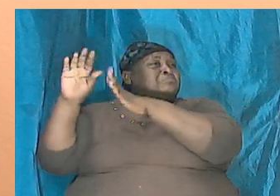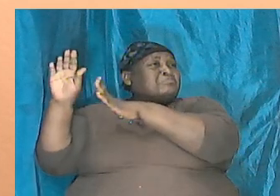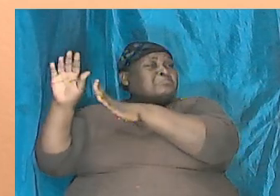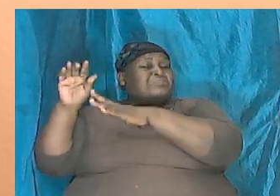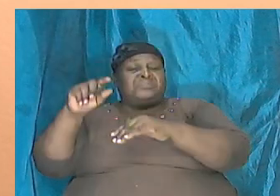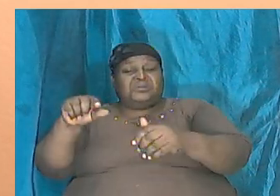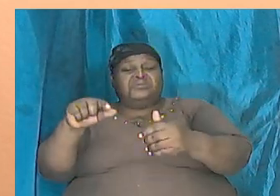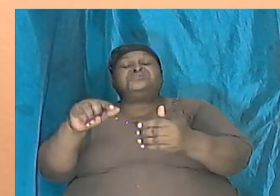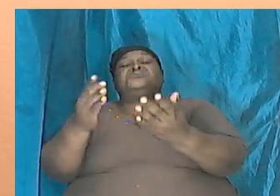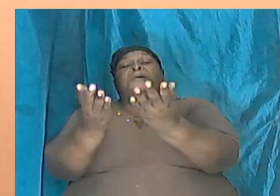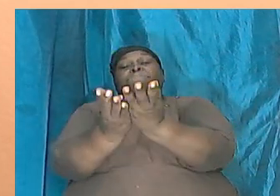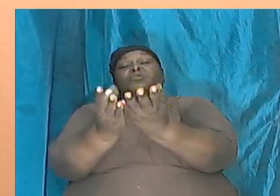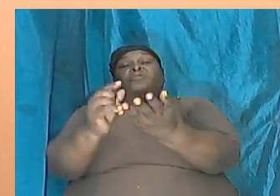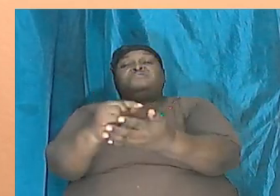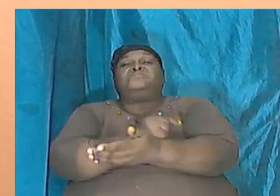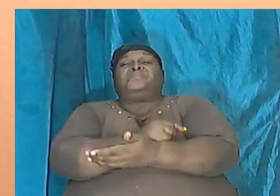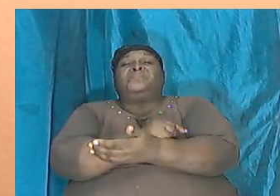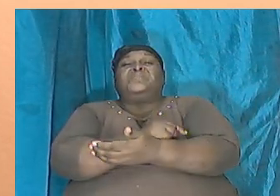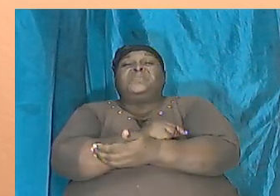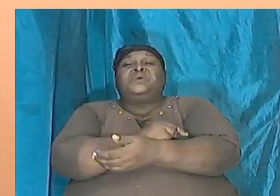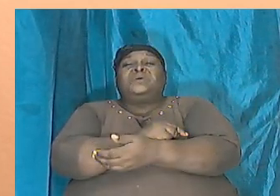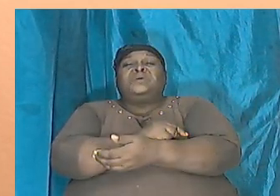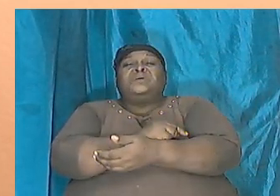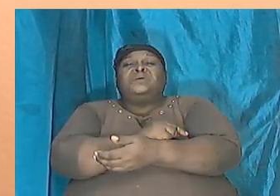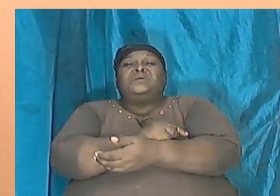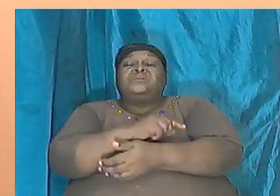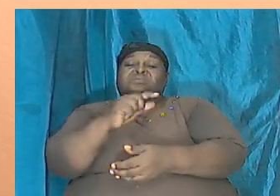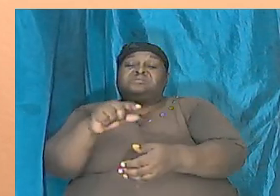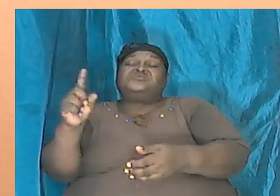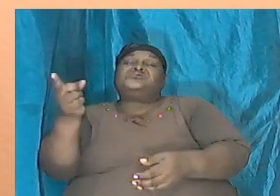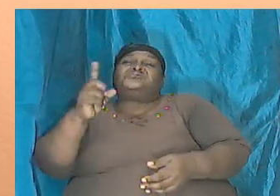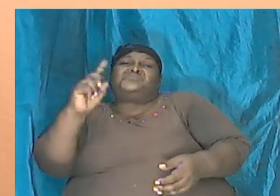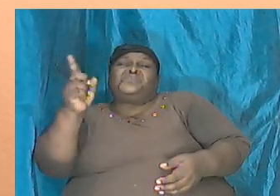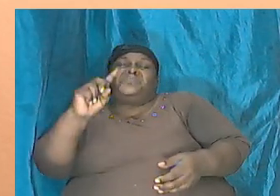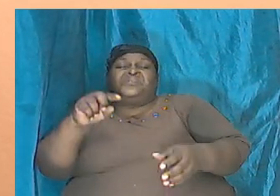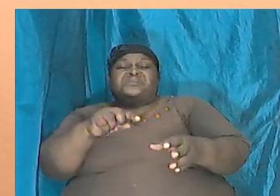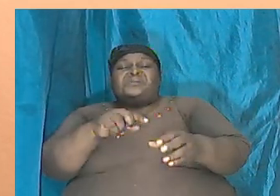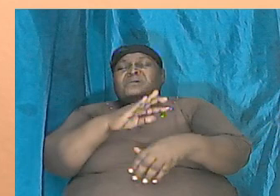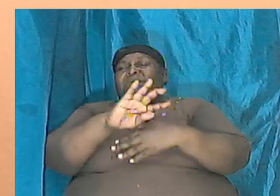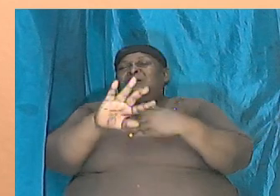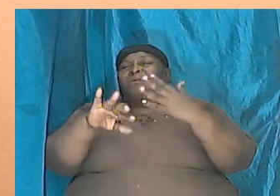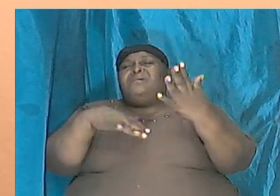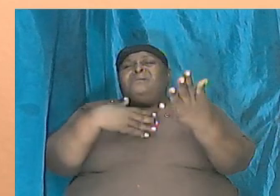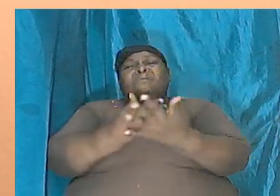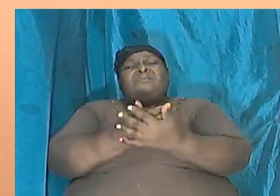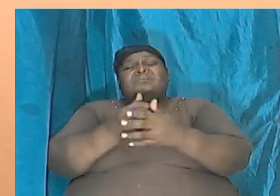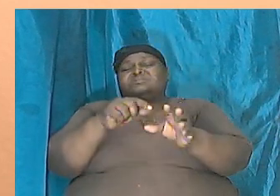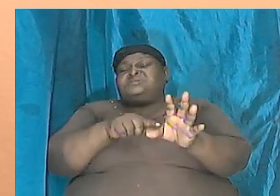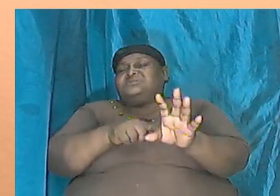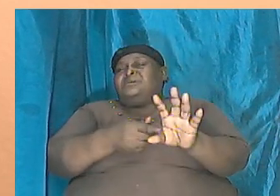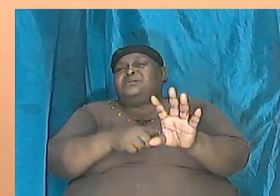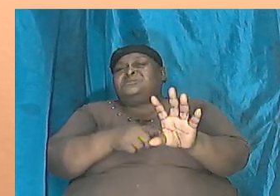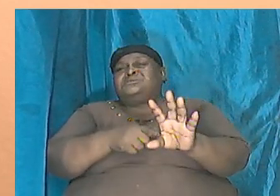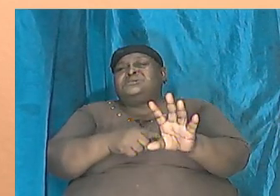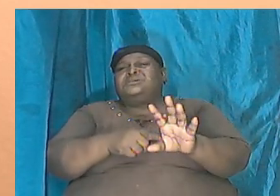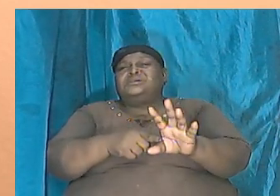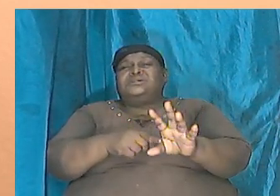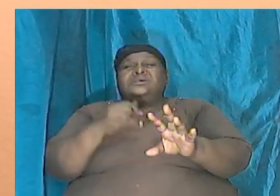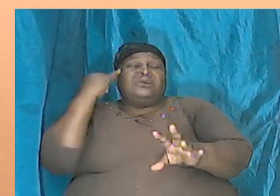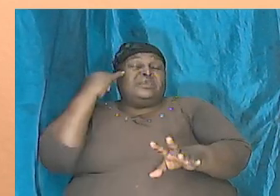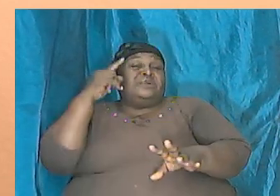is the foundation in terms of the Bible, this is where it all starts, then if you can damage or